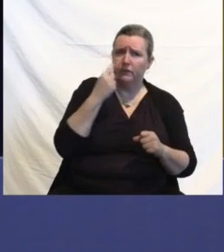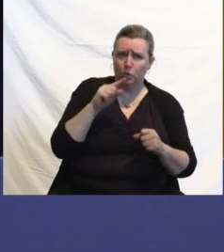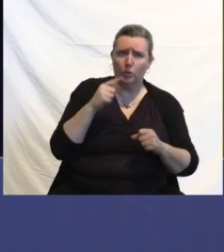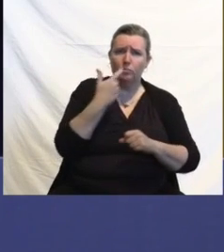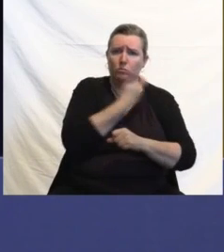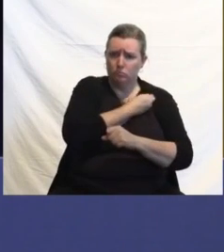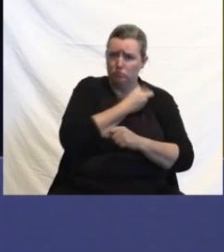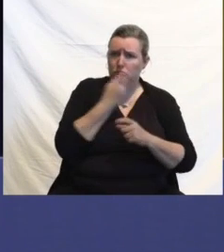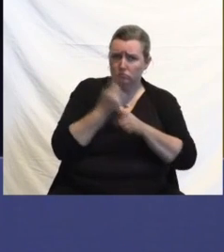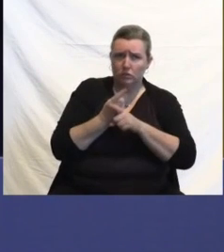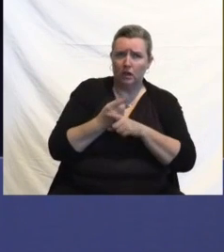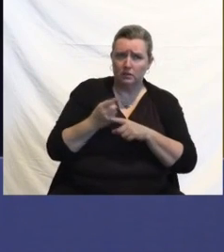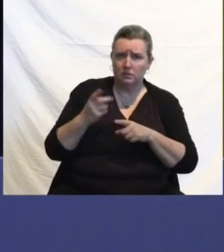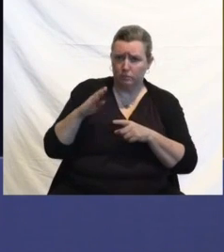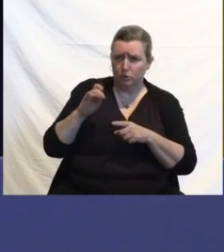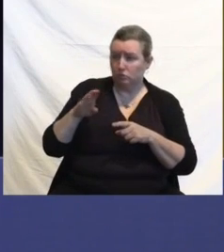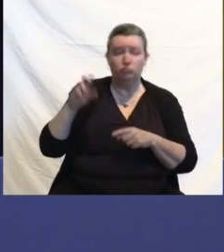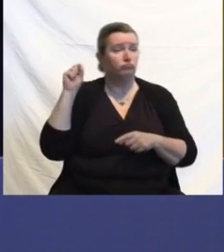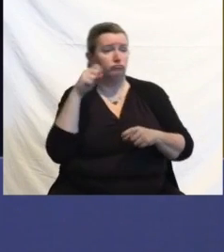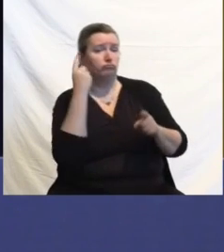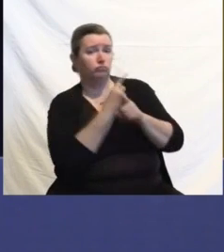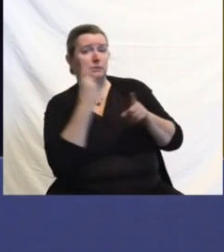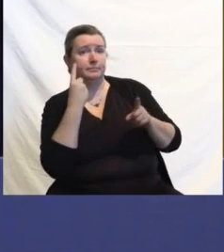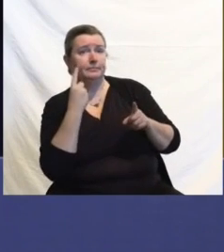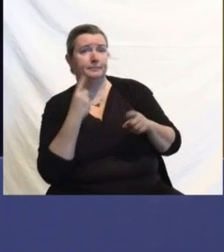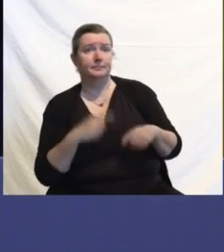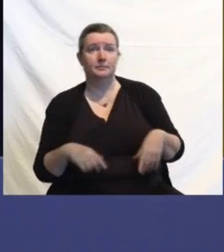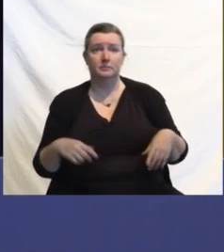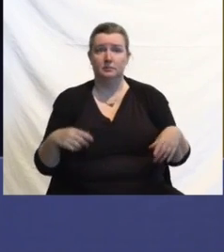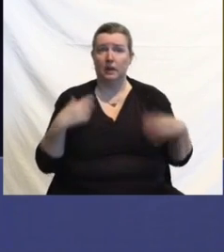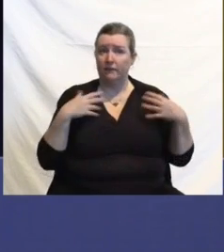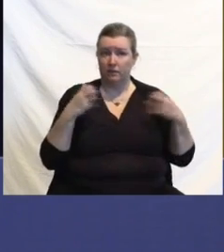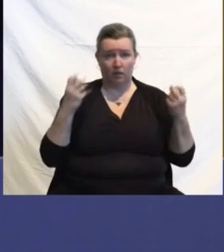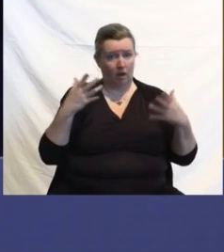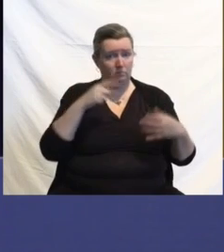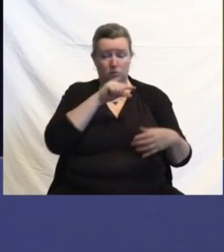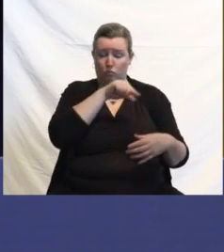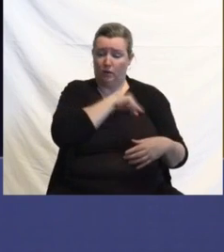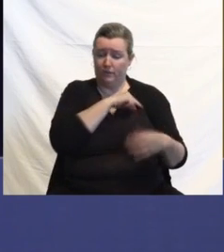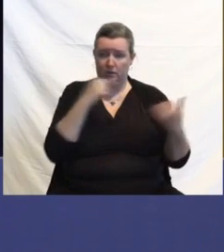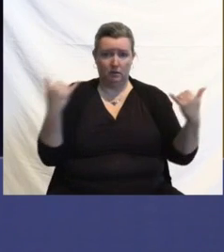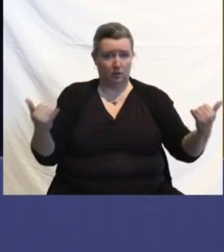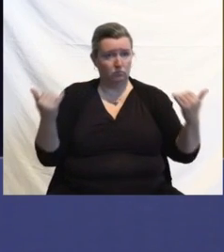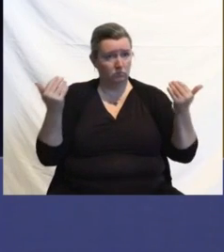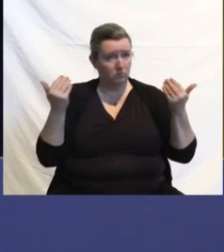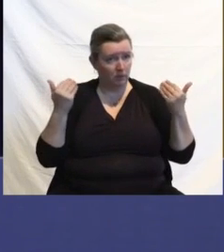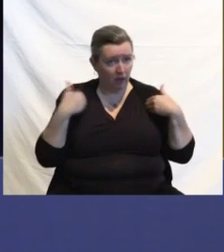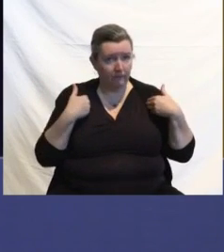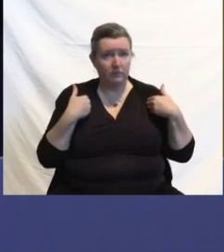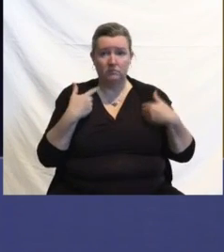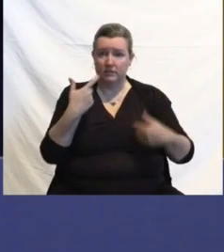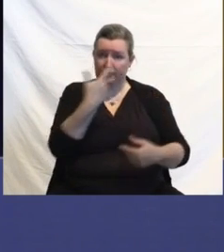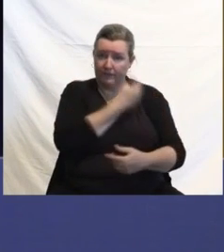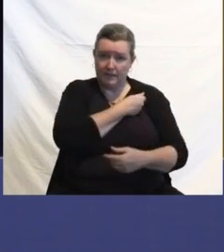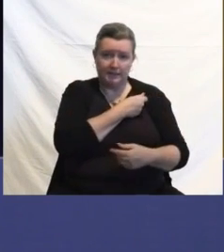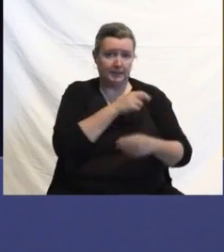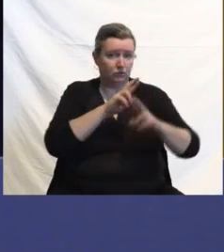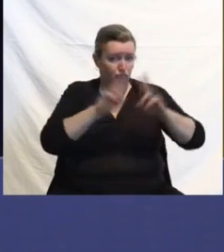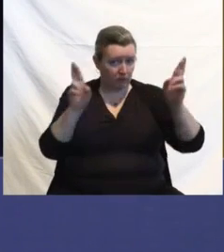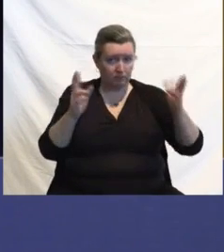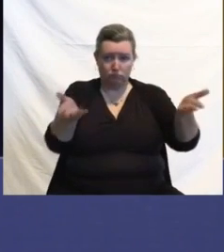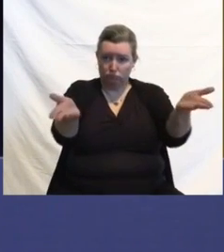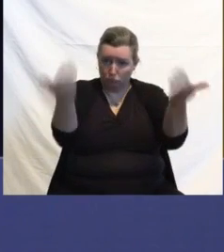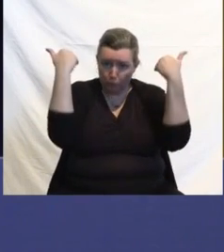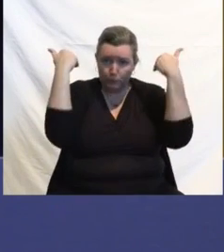So there is a significant increase in that eligibility, and we have the supply to meet it. Thank you all.